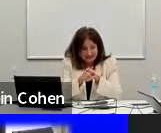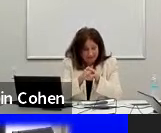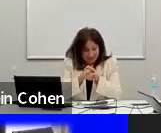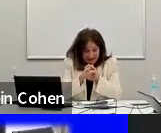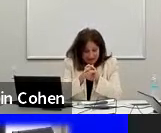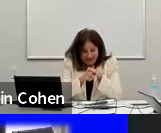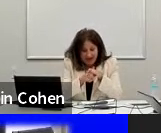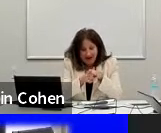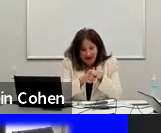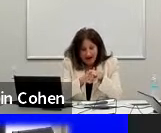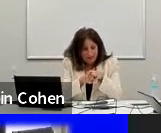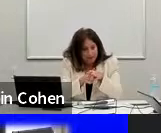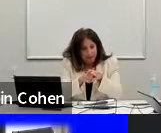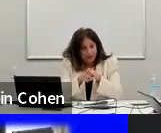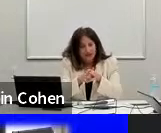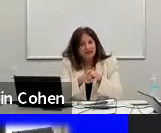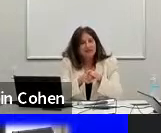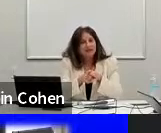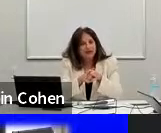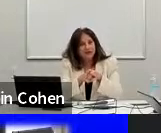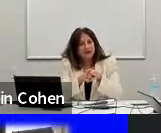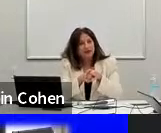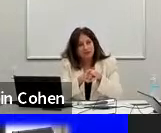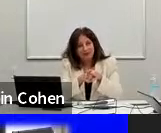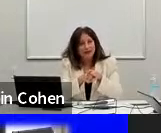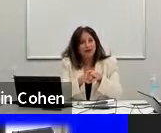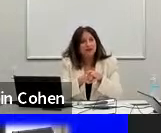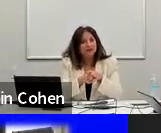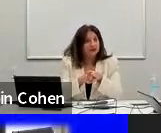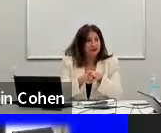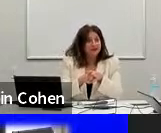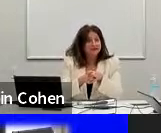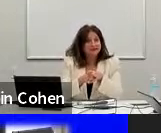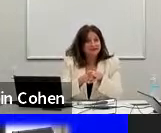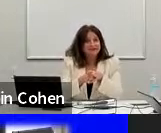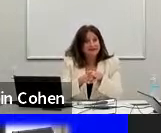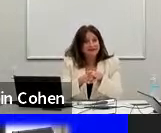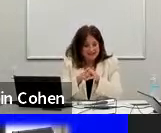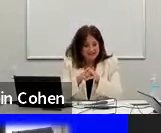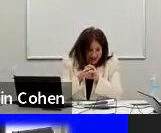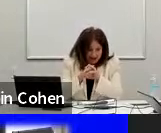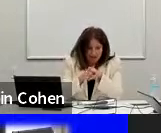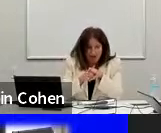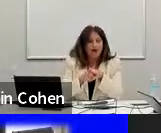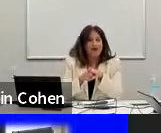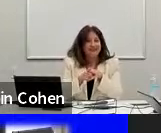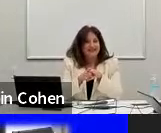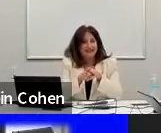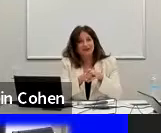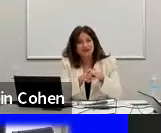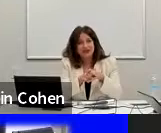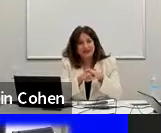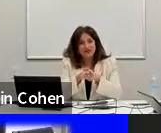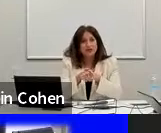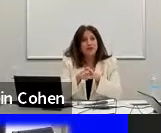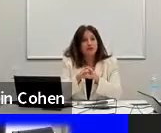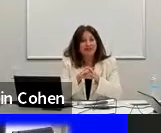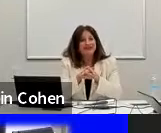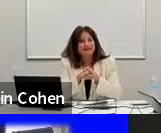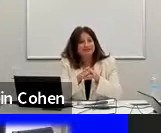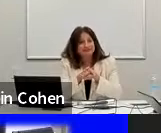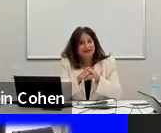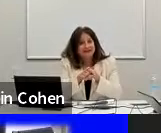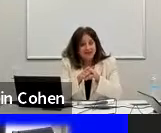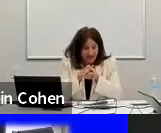tests. Um, what I've learned through my career is that raw intelligence is